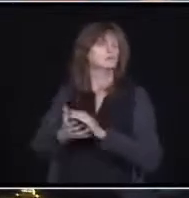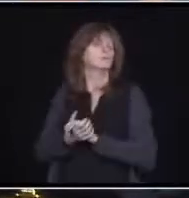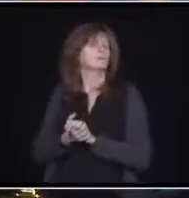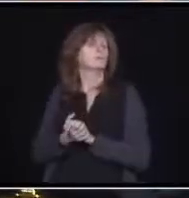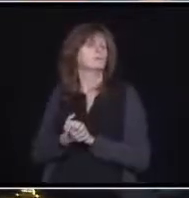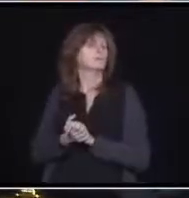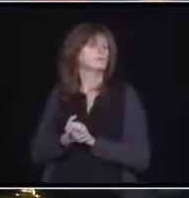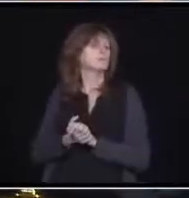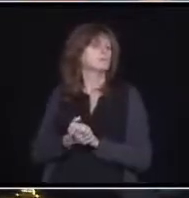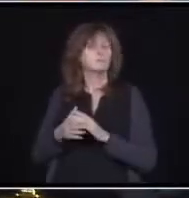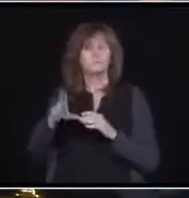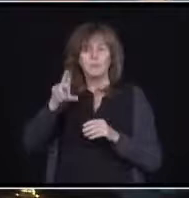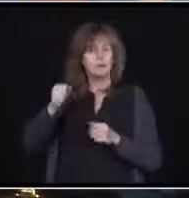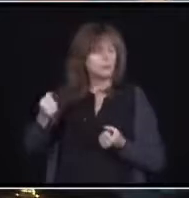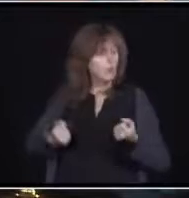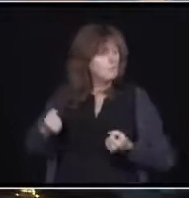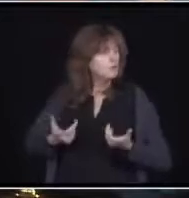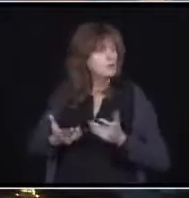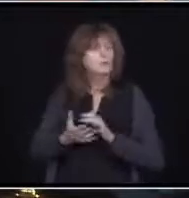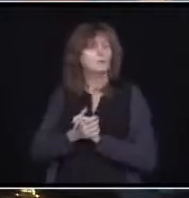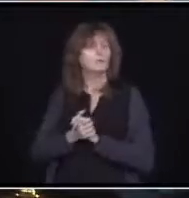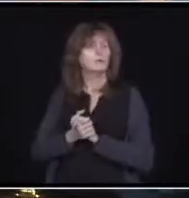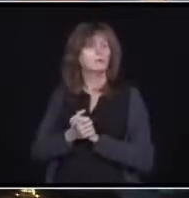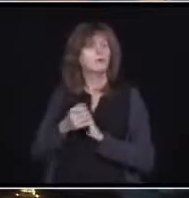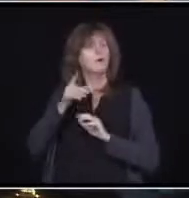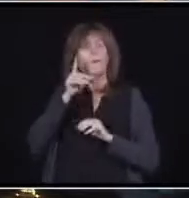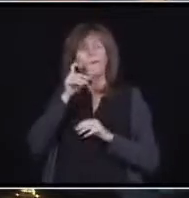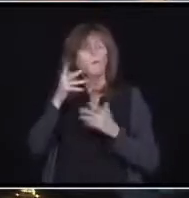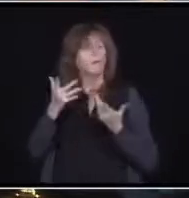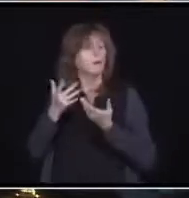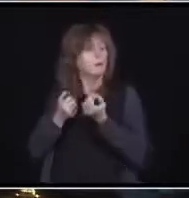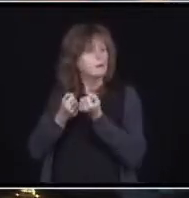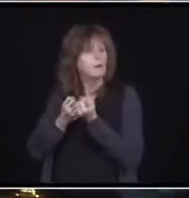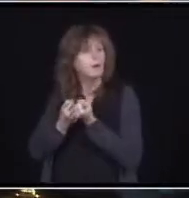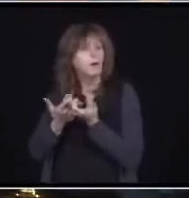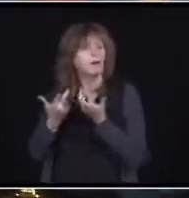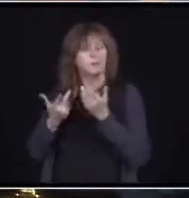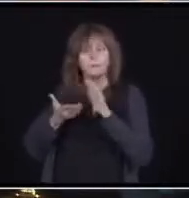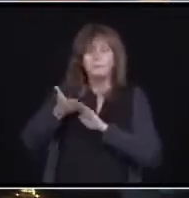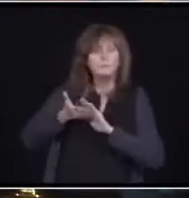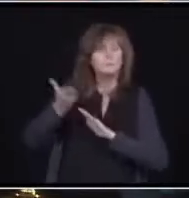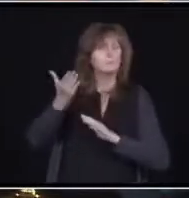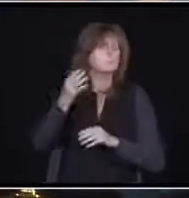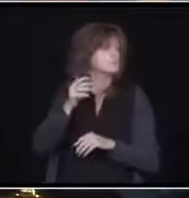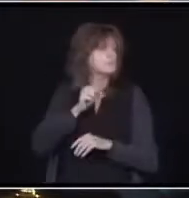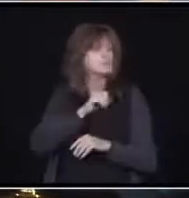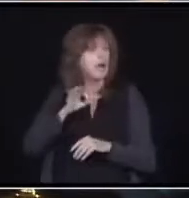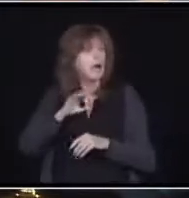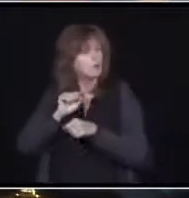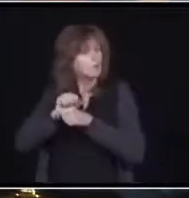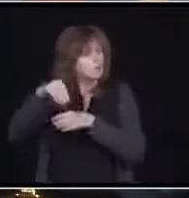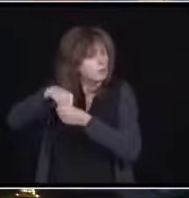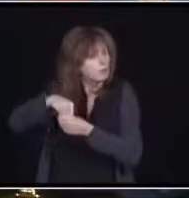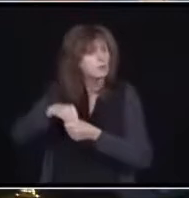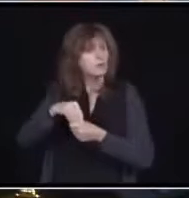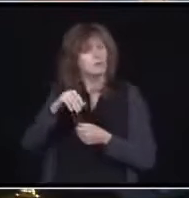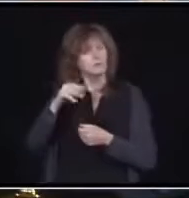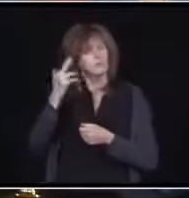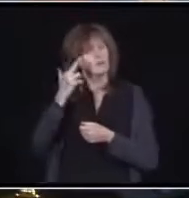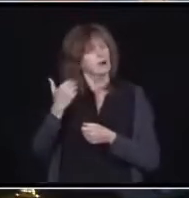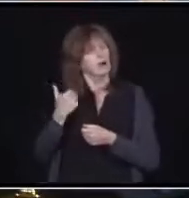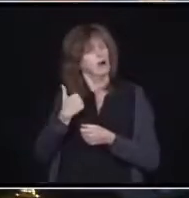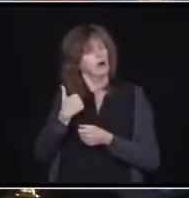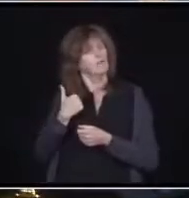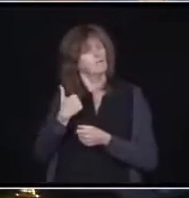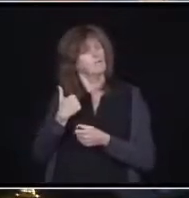one of the support workers working in administration. So that is the reason for it. And that's